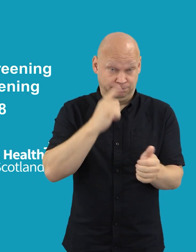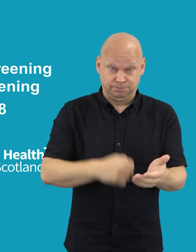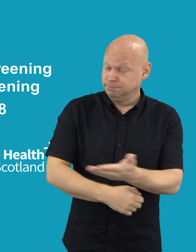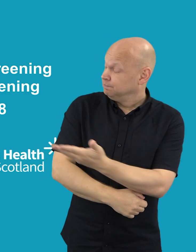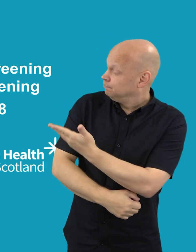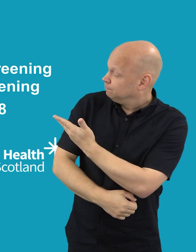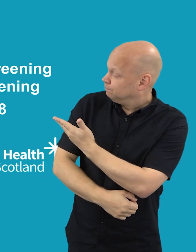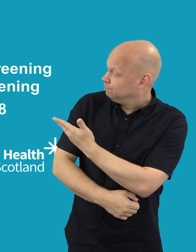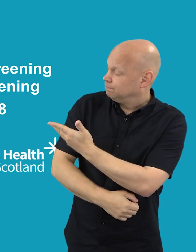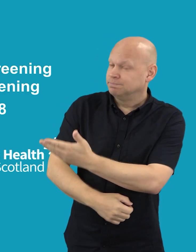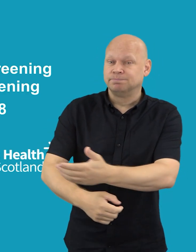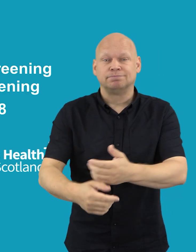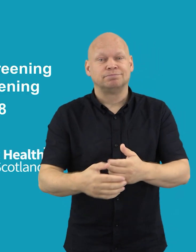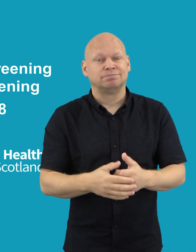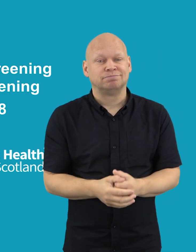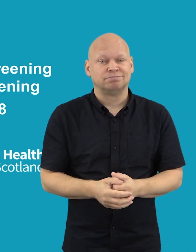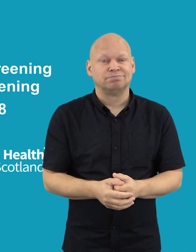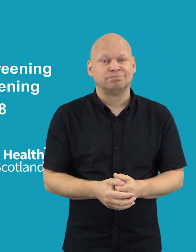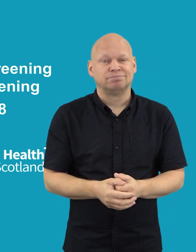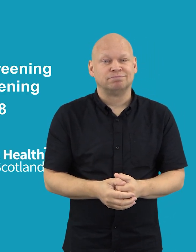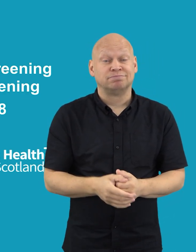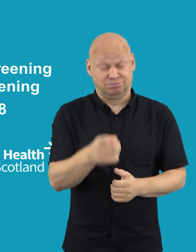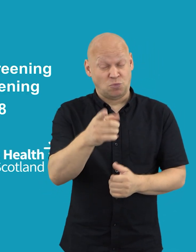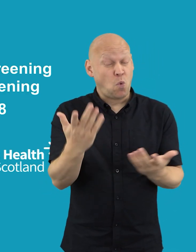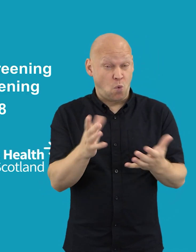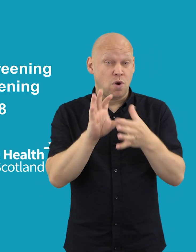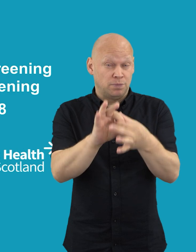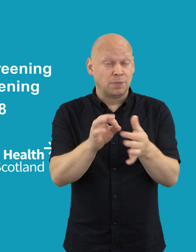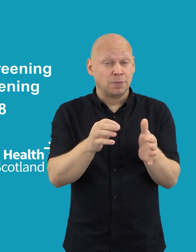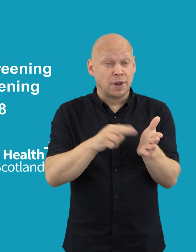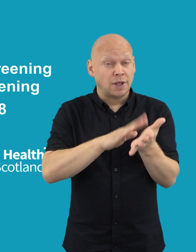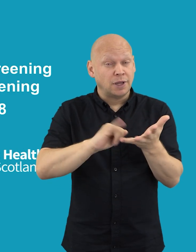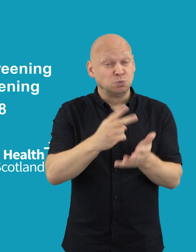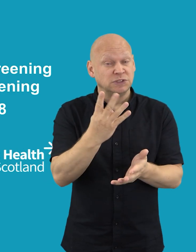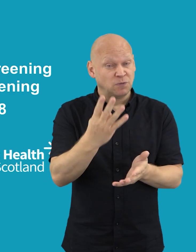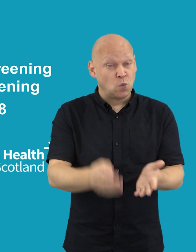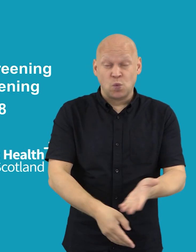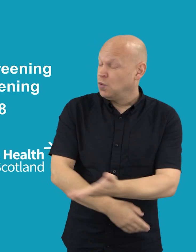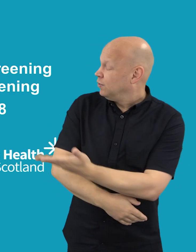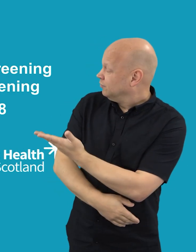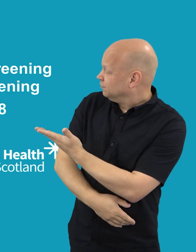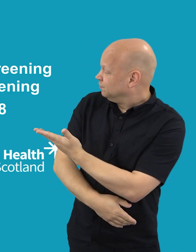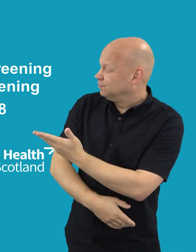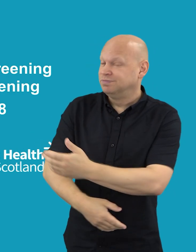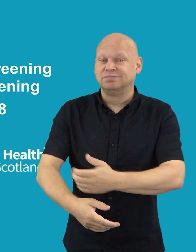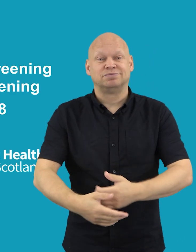www.nhsinform.scot forward slash AAA Screening or call NHS